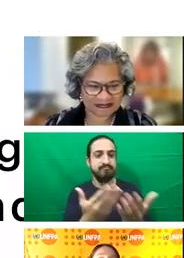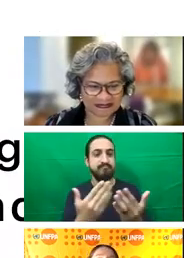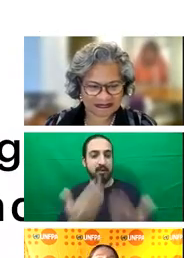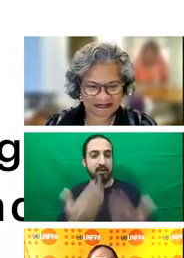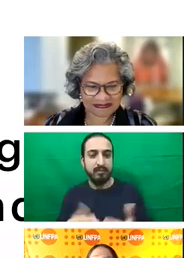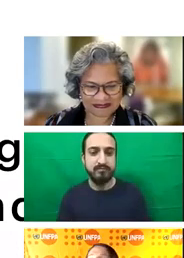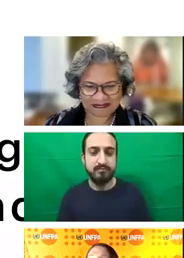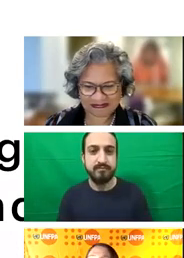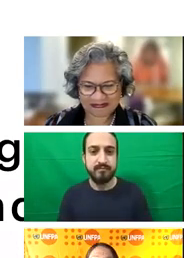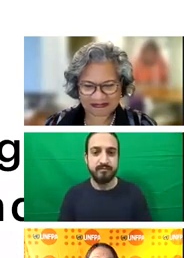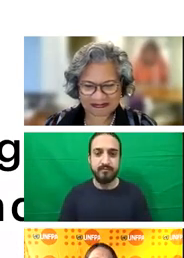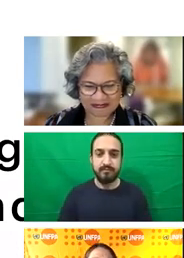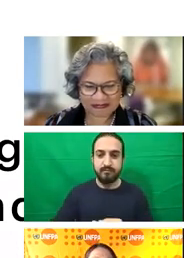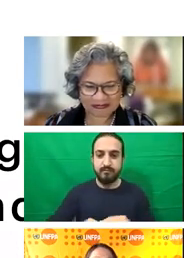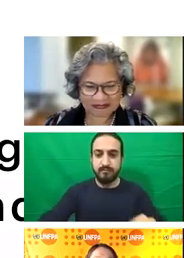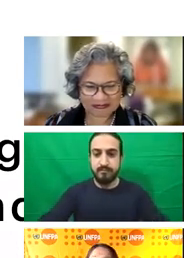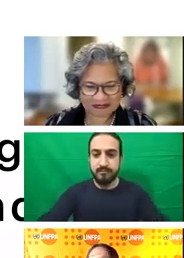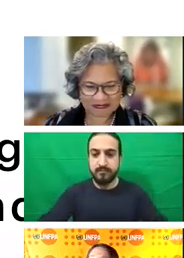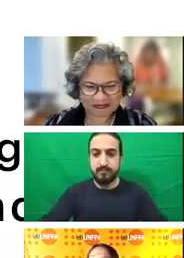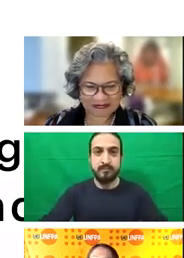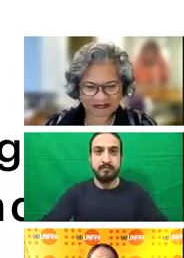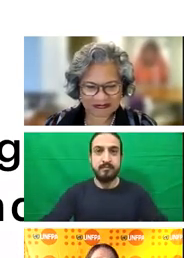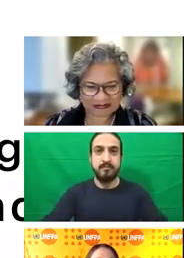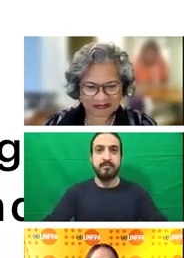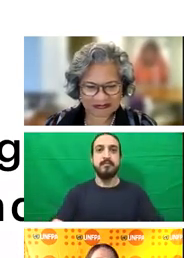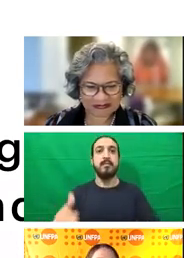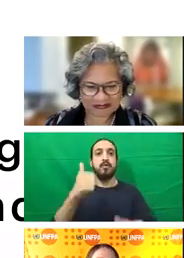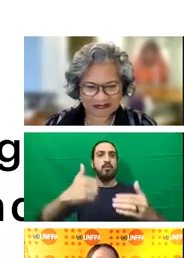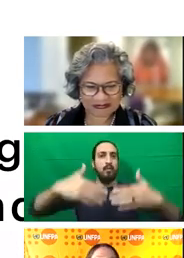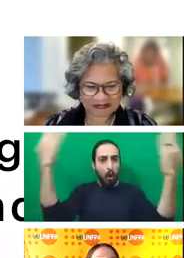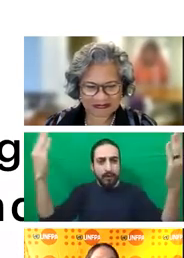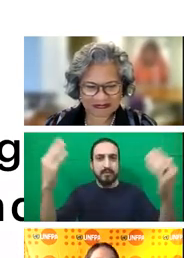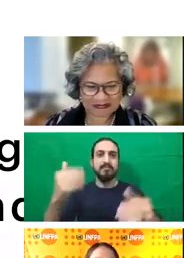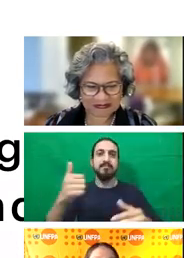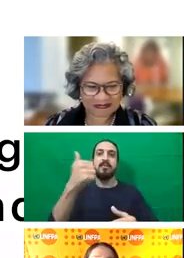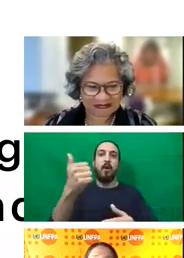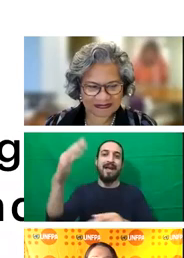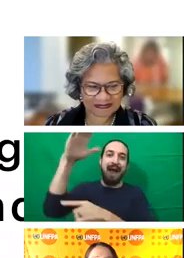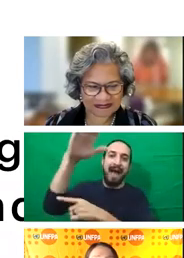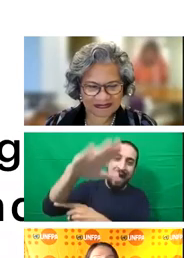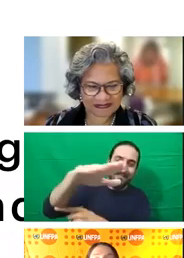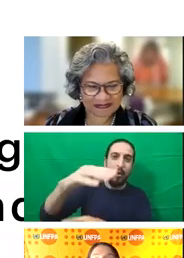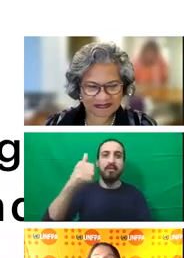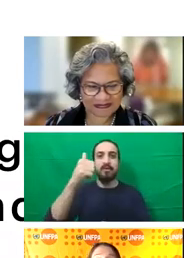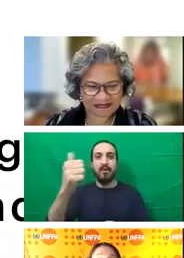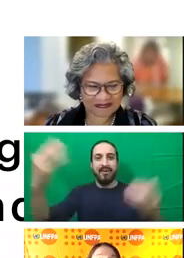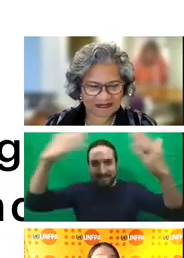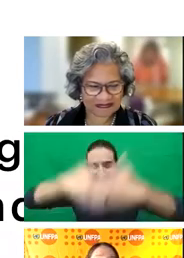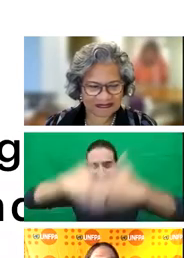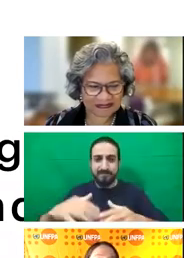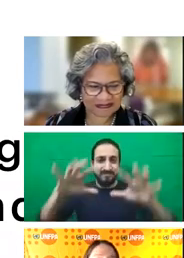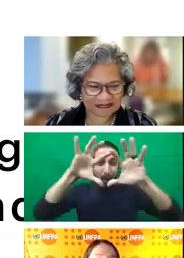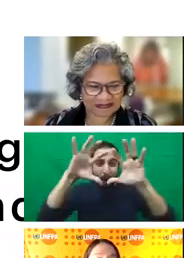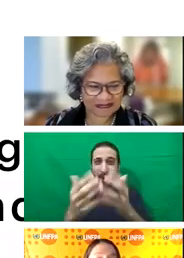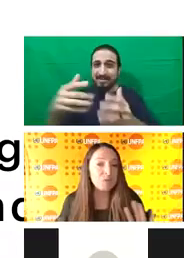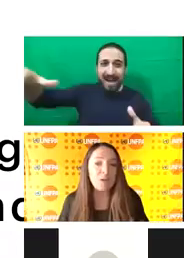morning, afternoon and evening excellencies and colleague and friend and all protocol duly observed. Divya and I